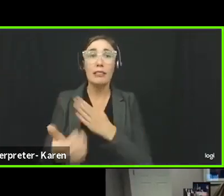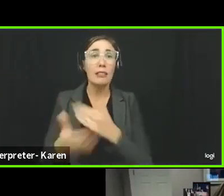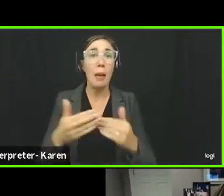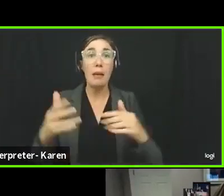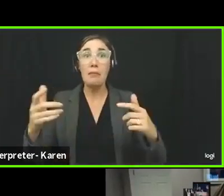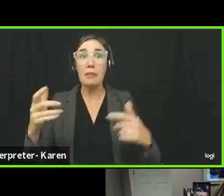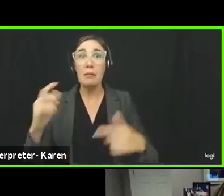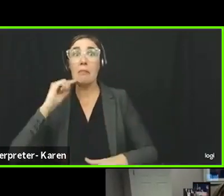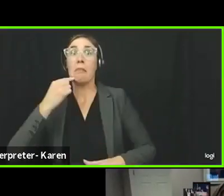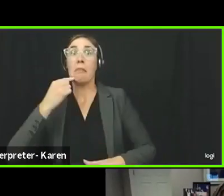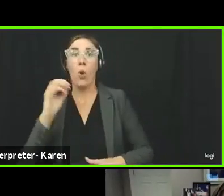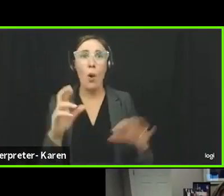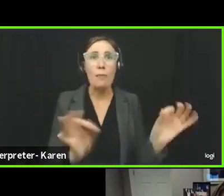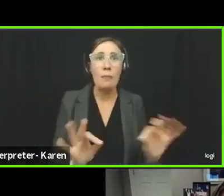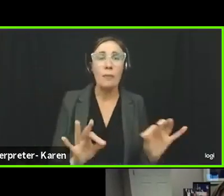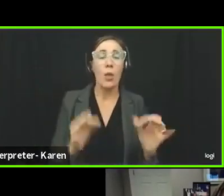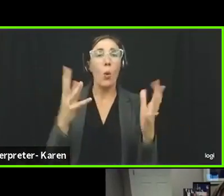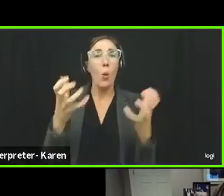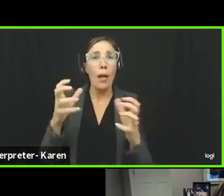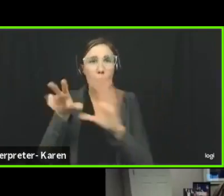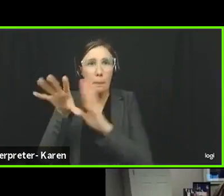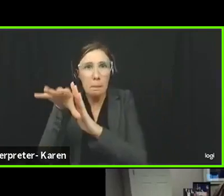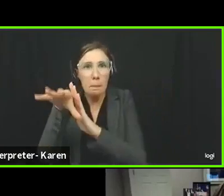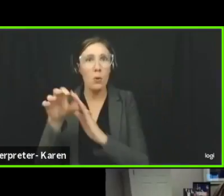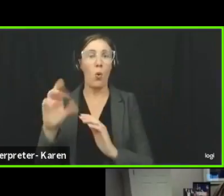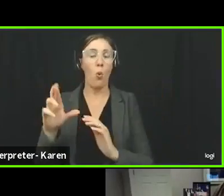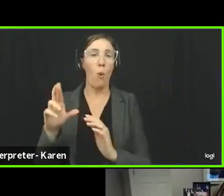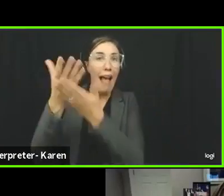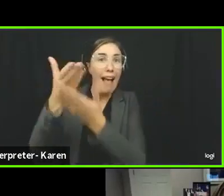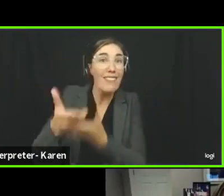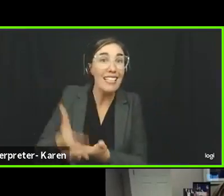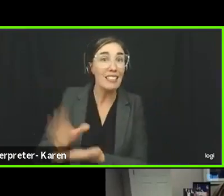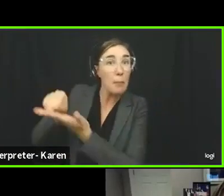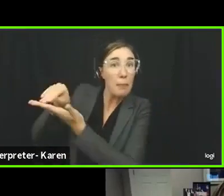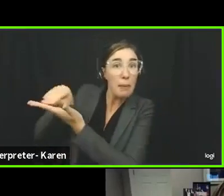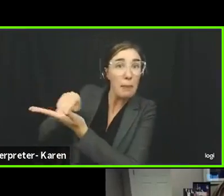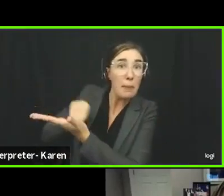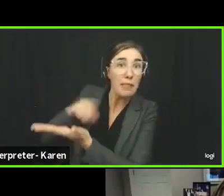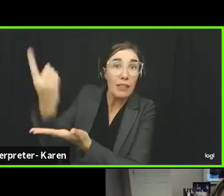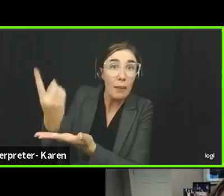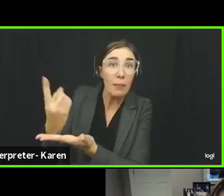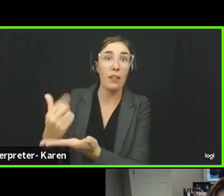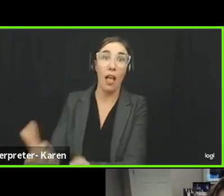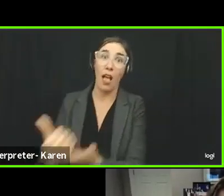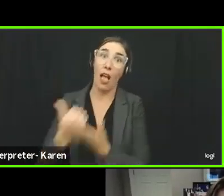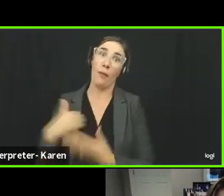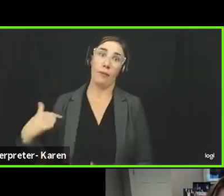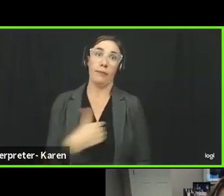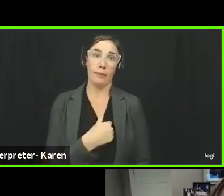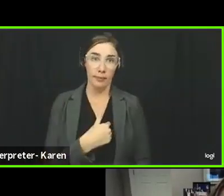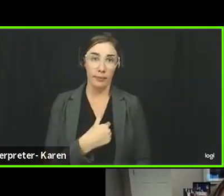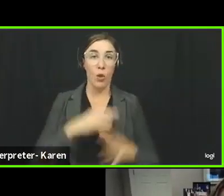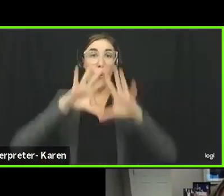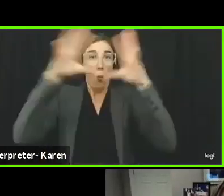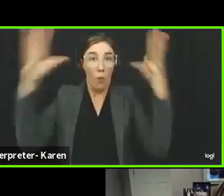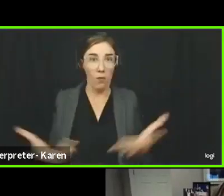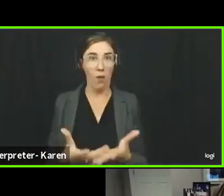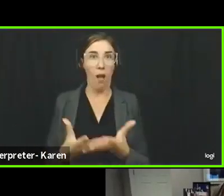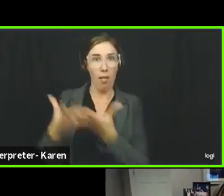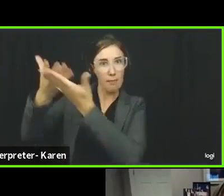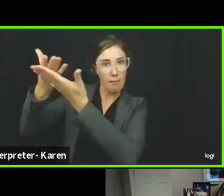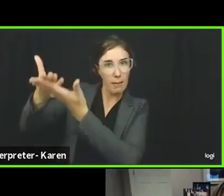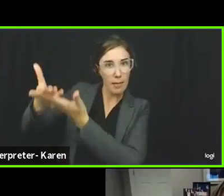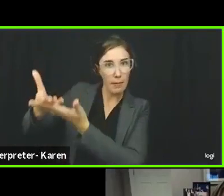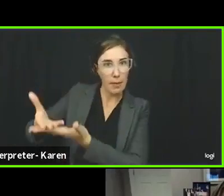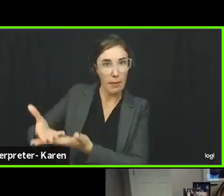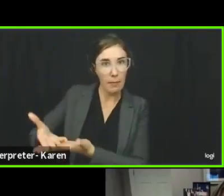captured in some way. It helps in the sort of big picture overall prevention and